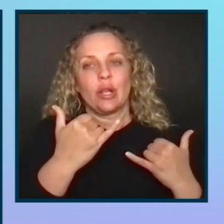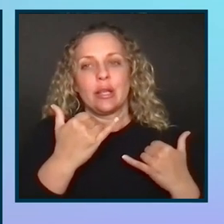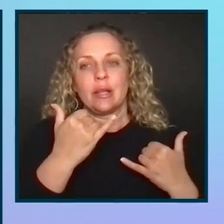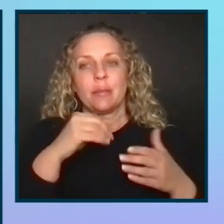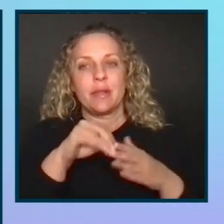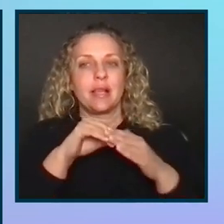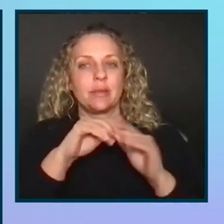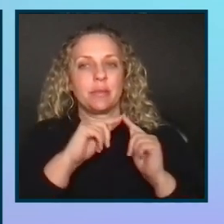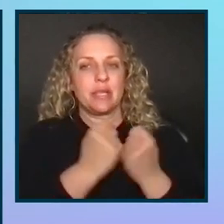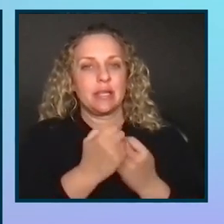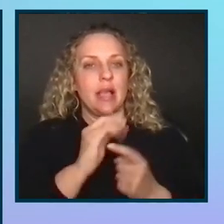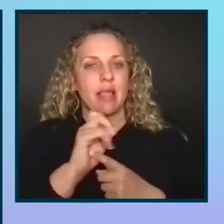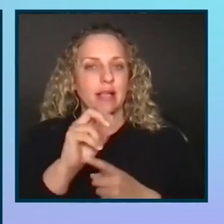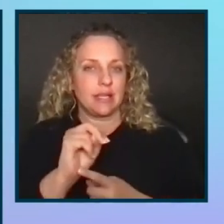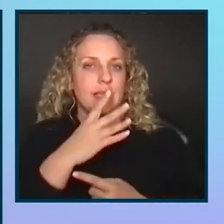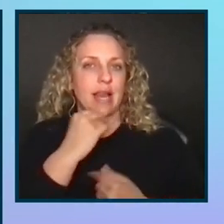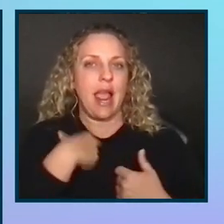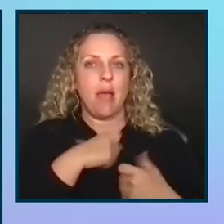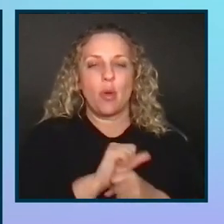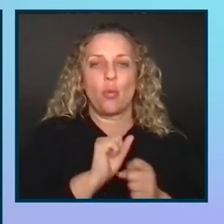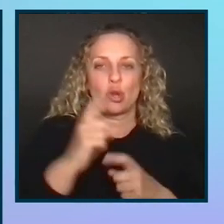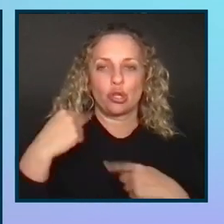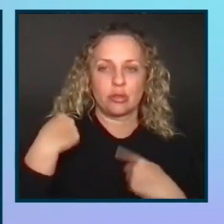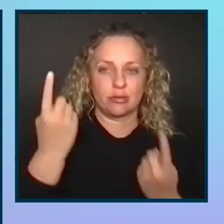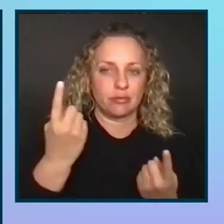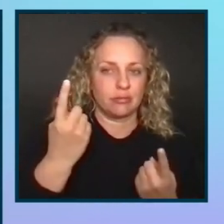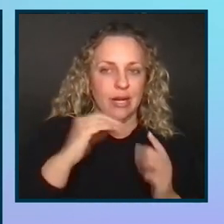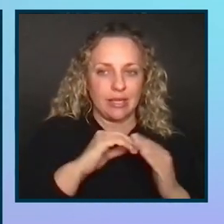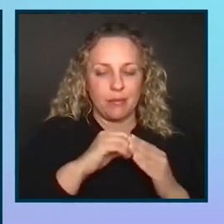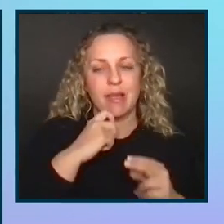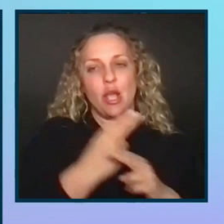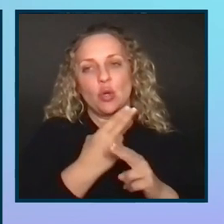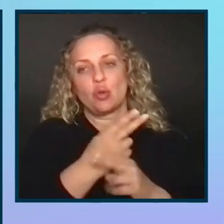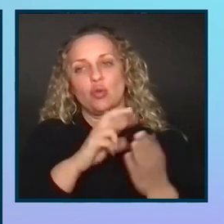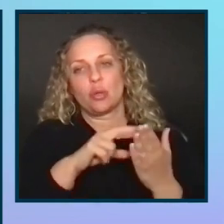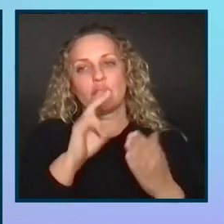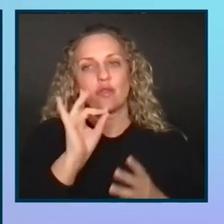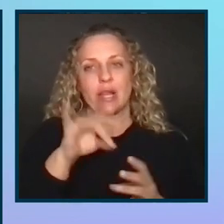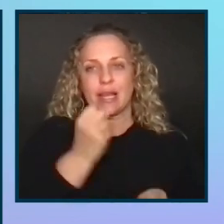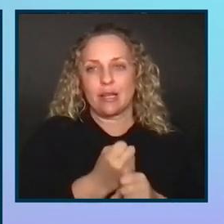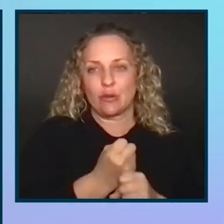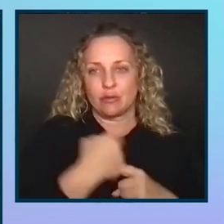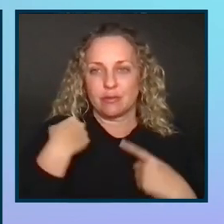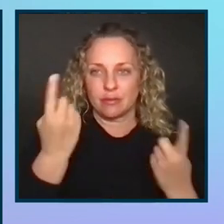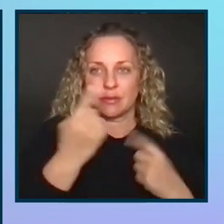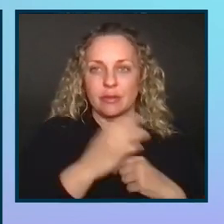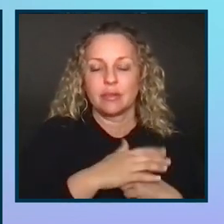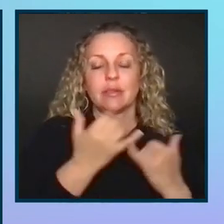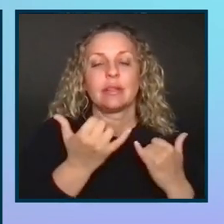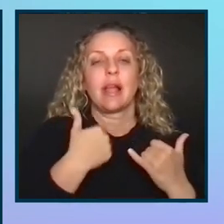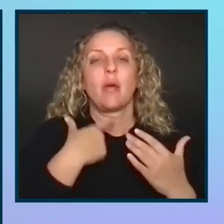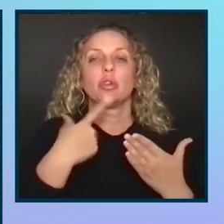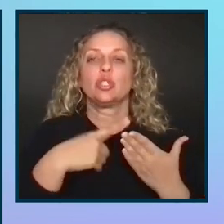team at Atlassian and I've been working in accessibility and user research for eight years now and today I'm going to